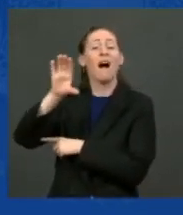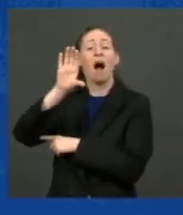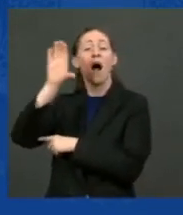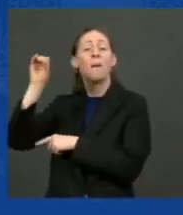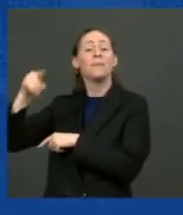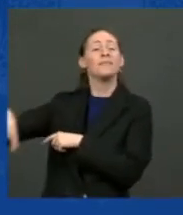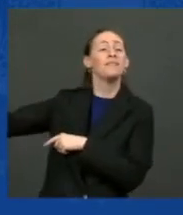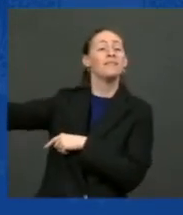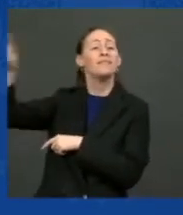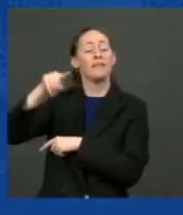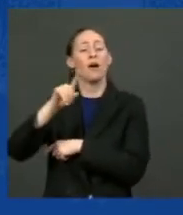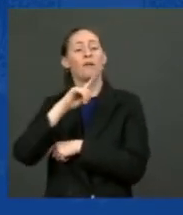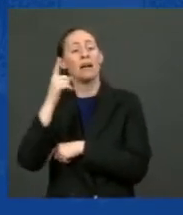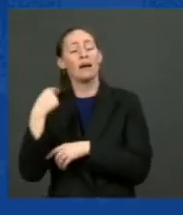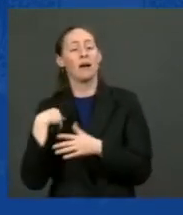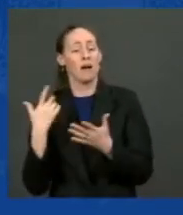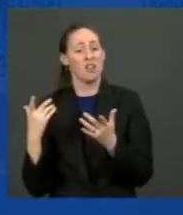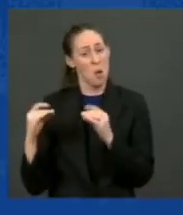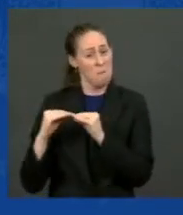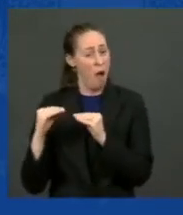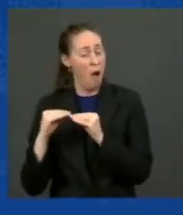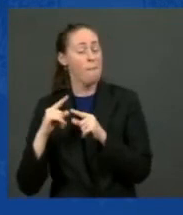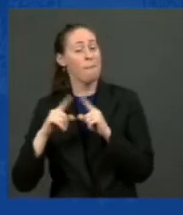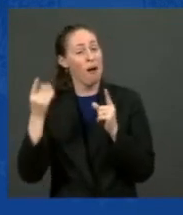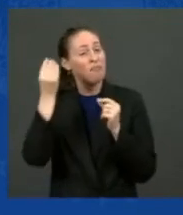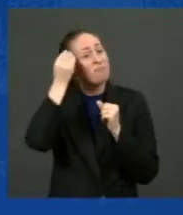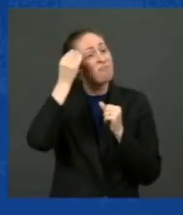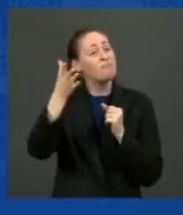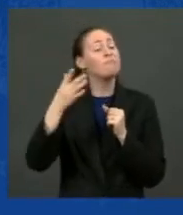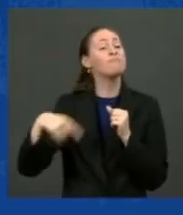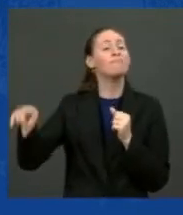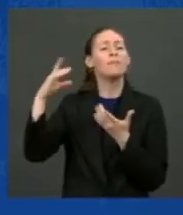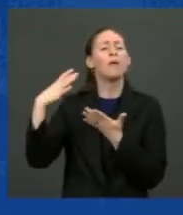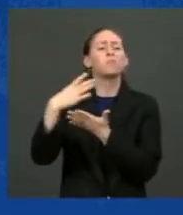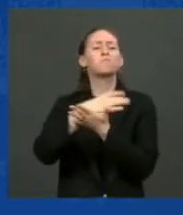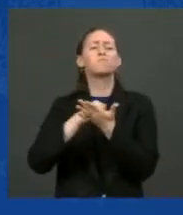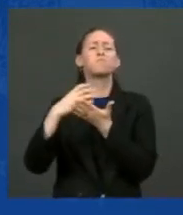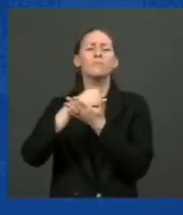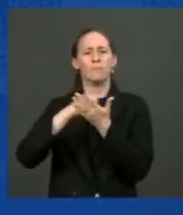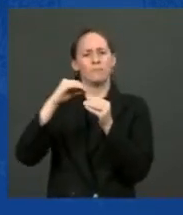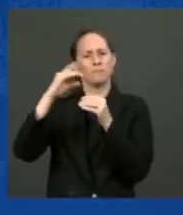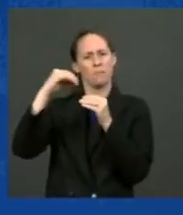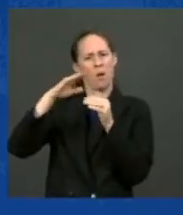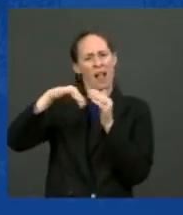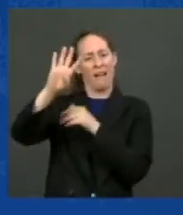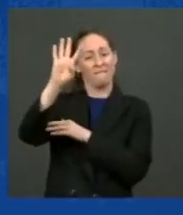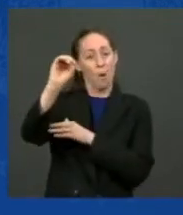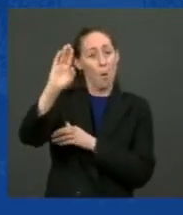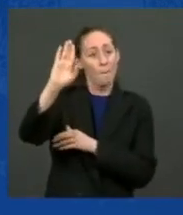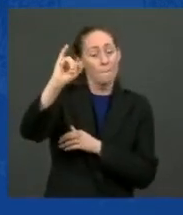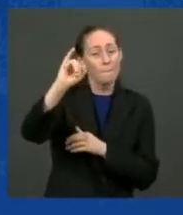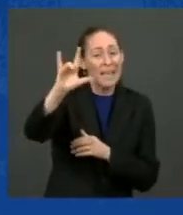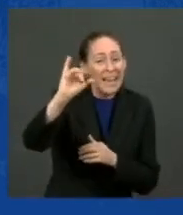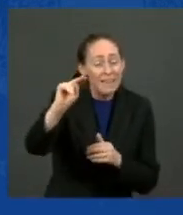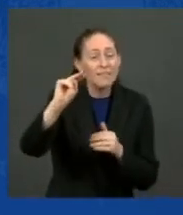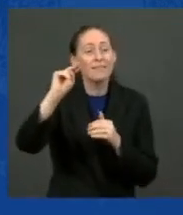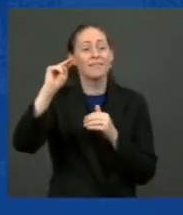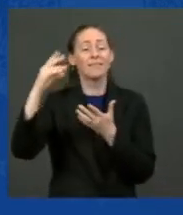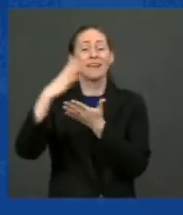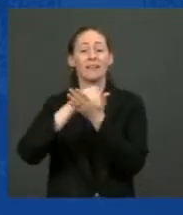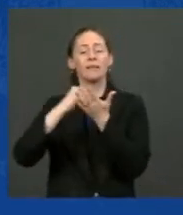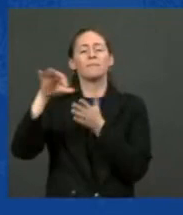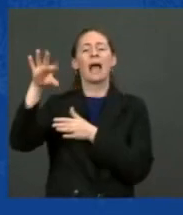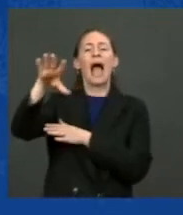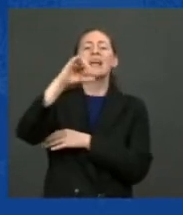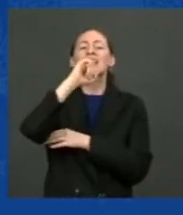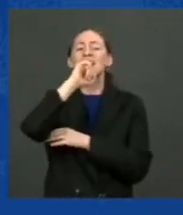could go on to more than that. They made over $40 billion and they paid zero, zero in federal income